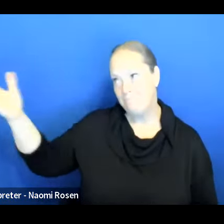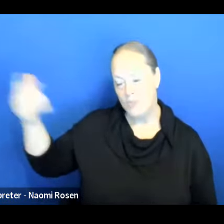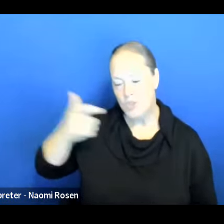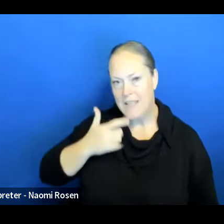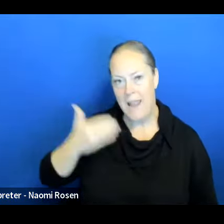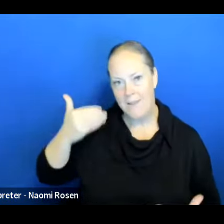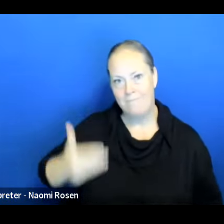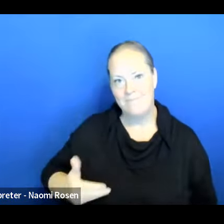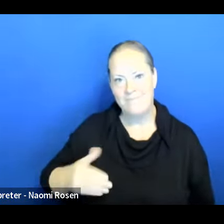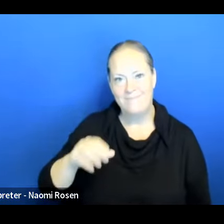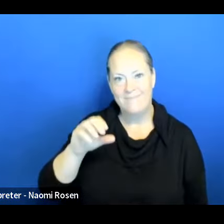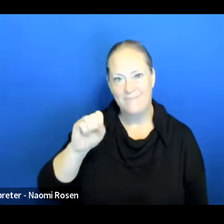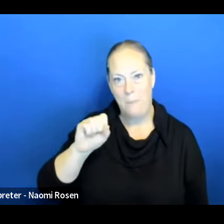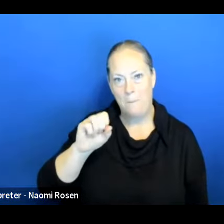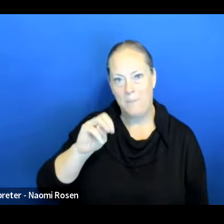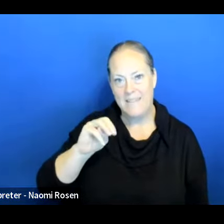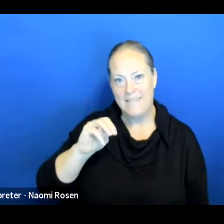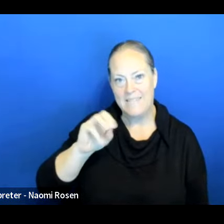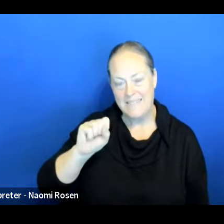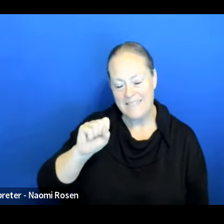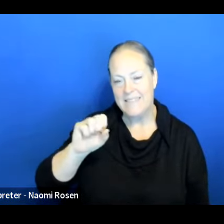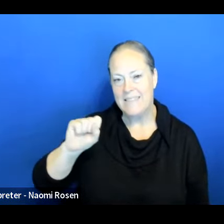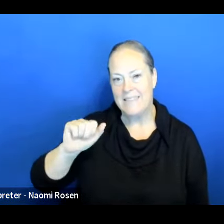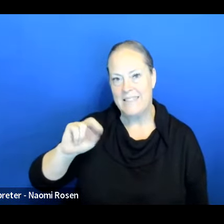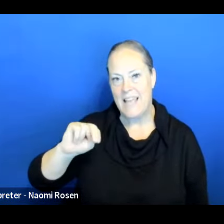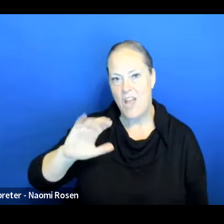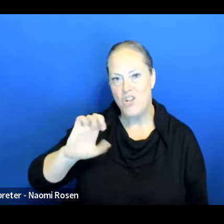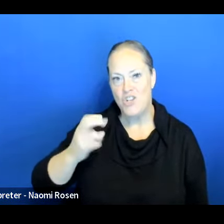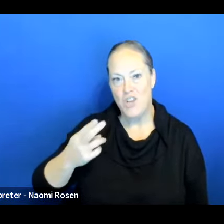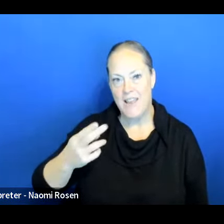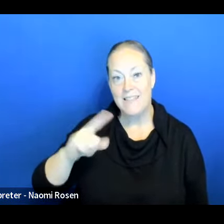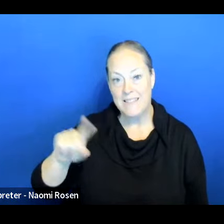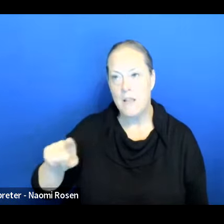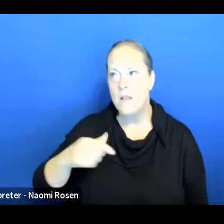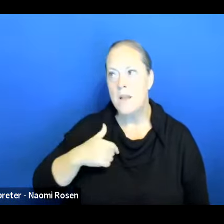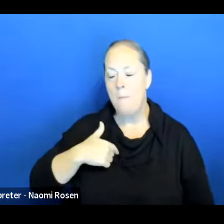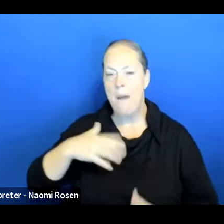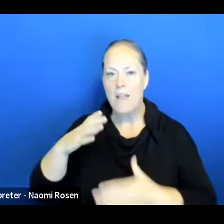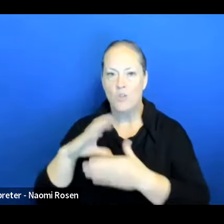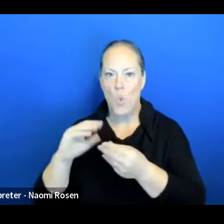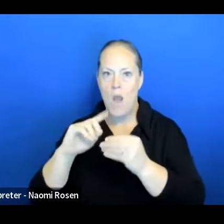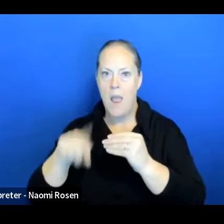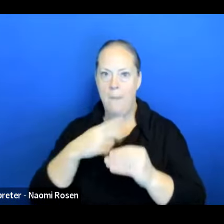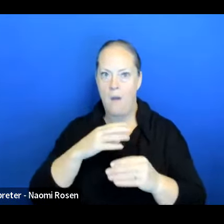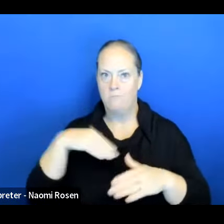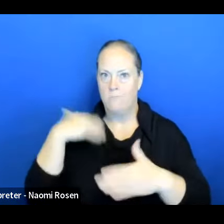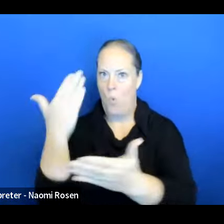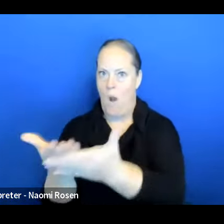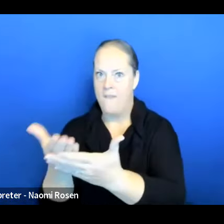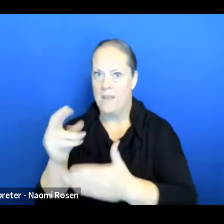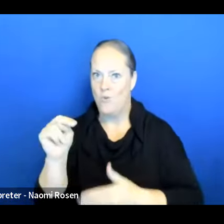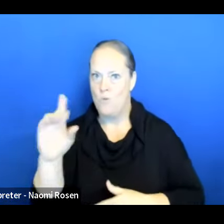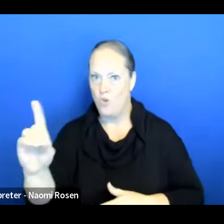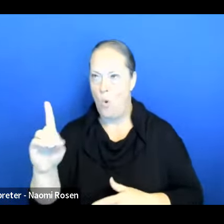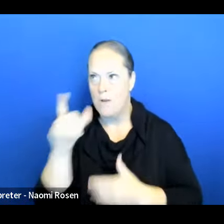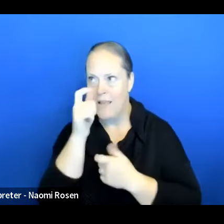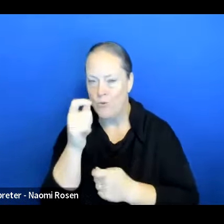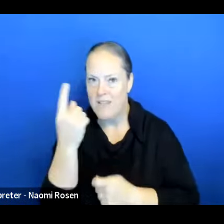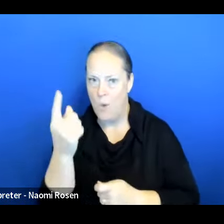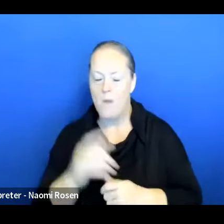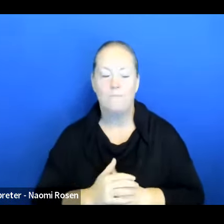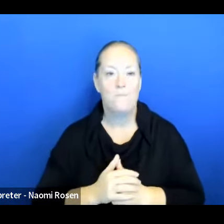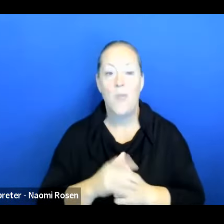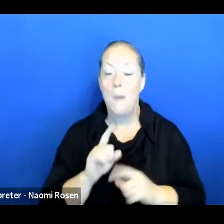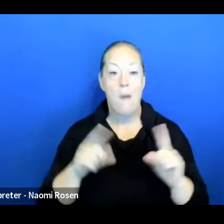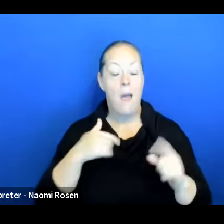Masonette. It's very interesting how I get to Fargo, but that's another topic to discuss. But I'm excited to be here and